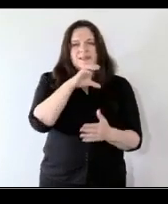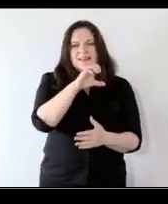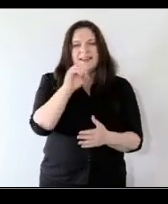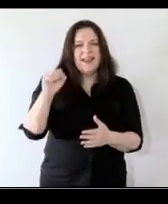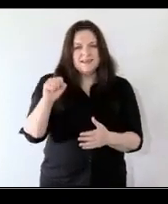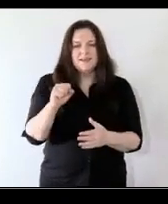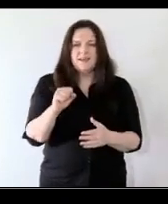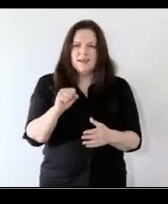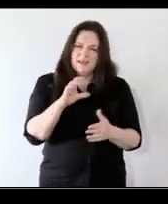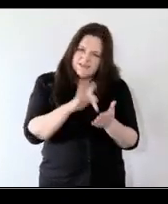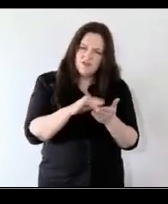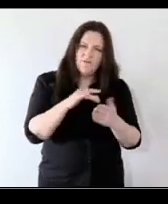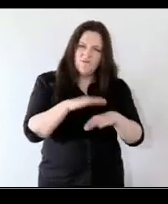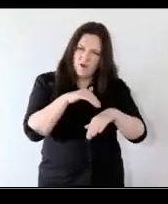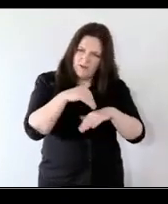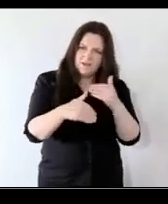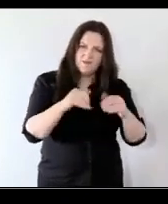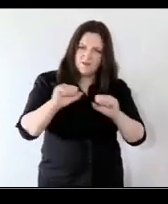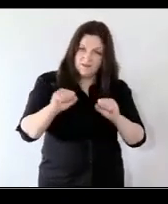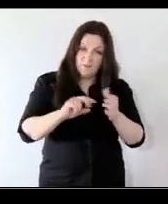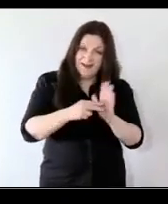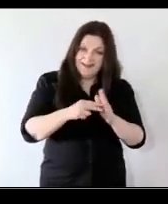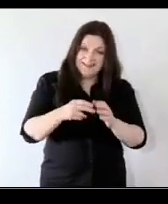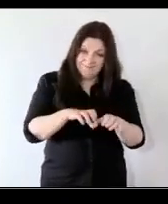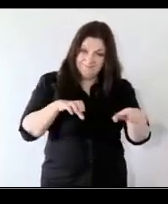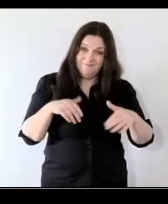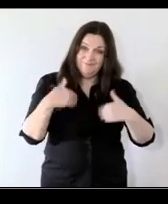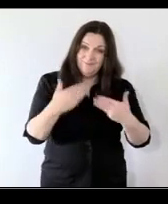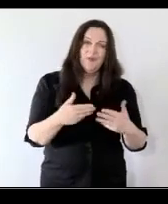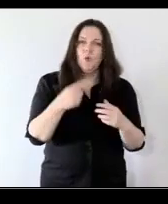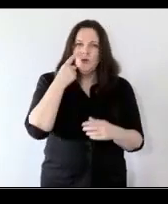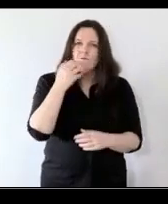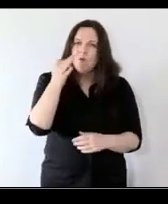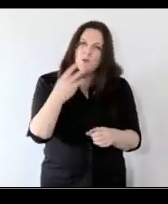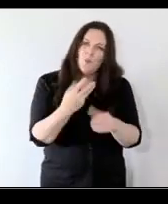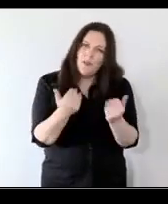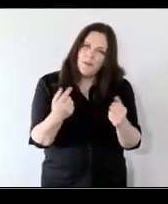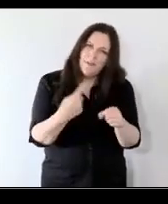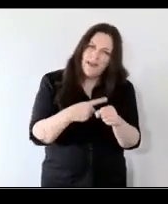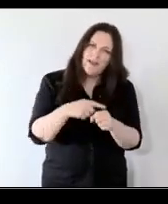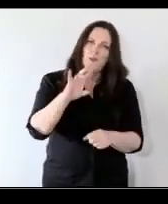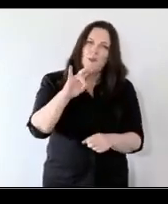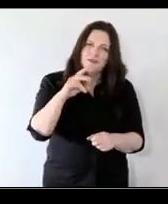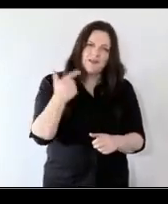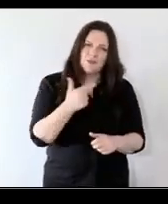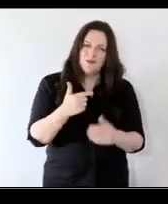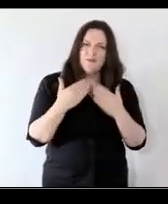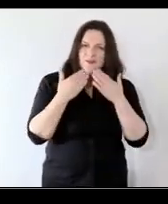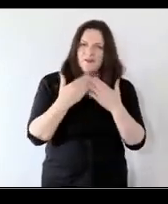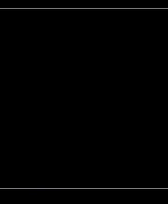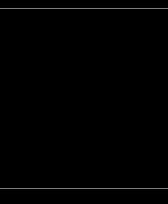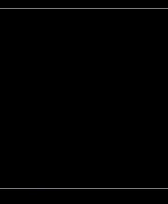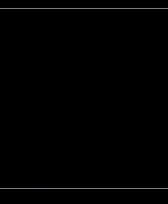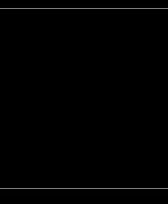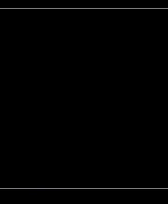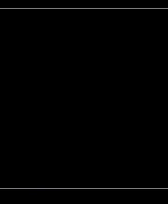services in planning and delivering this series of webcasts we look forward to welcoming you back here on wednesday at two o'clock thanks so